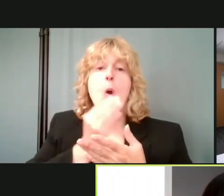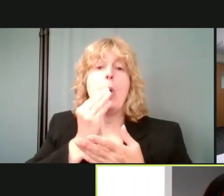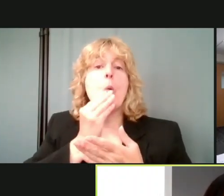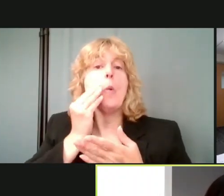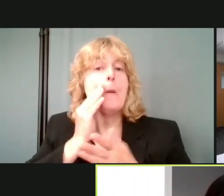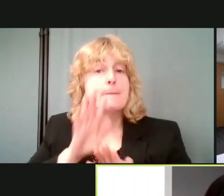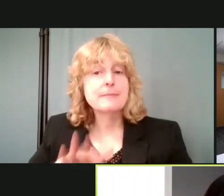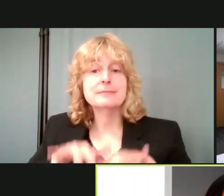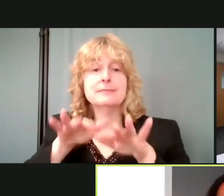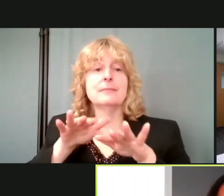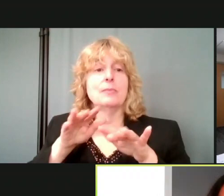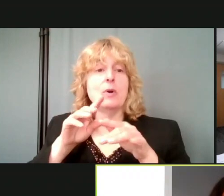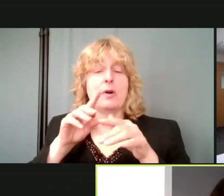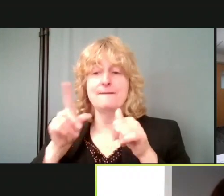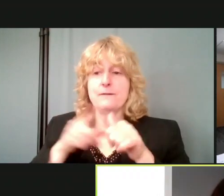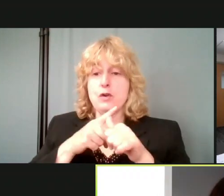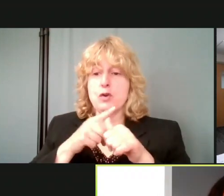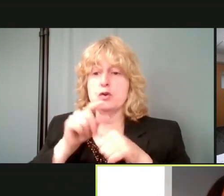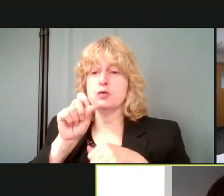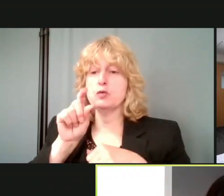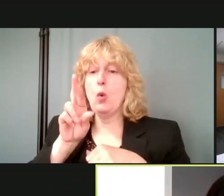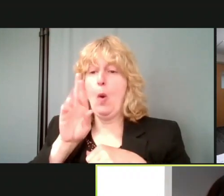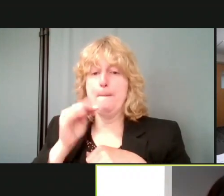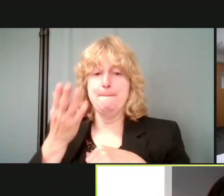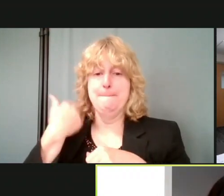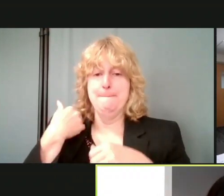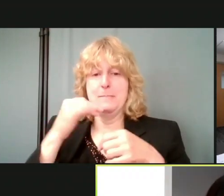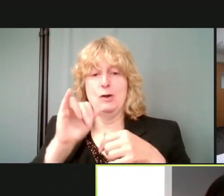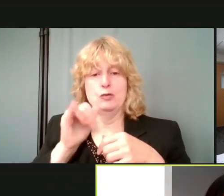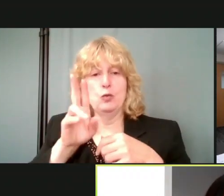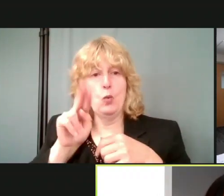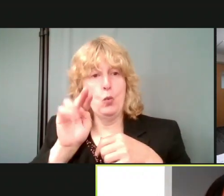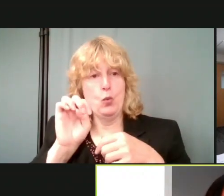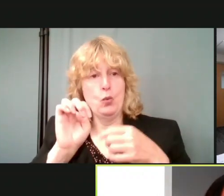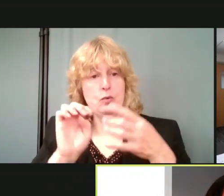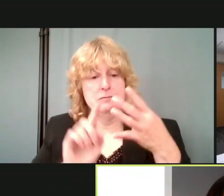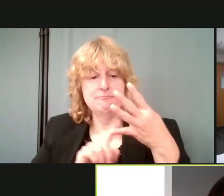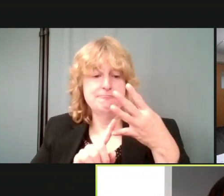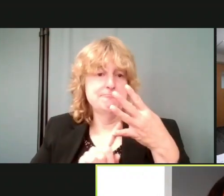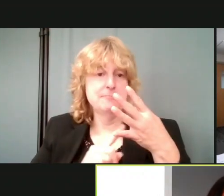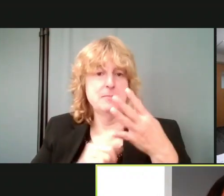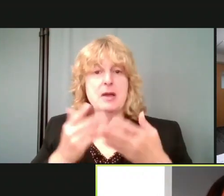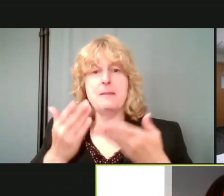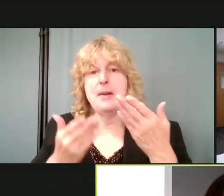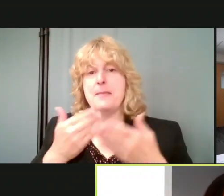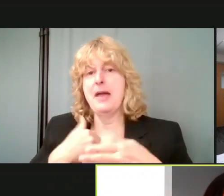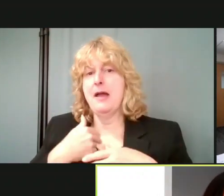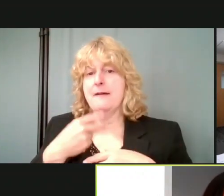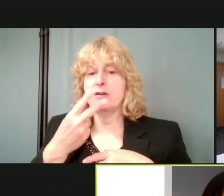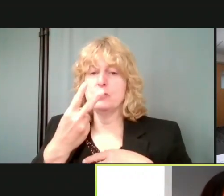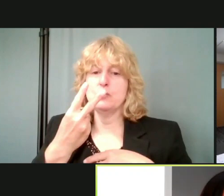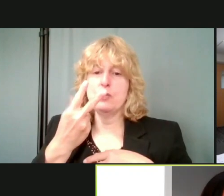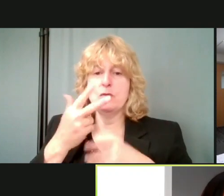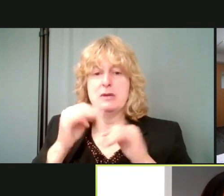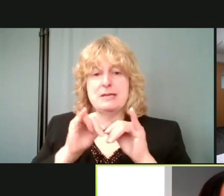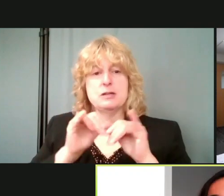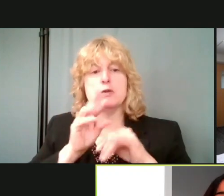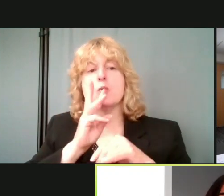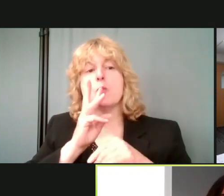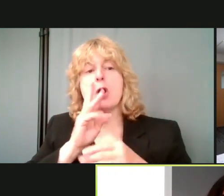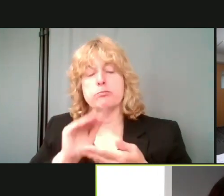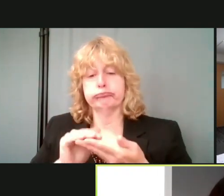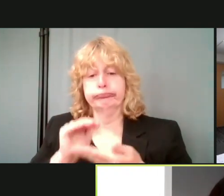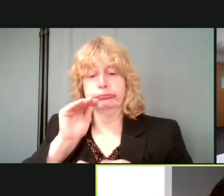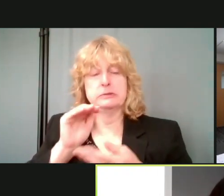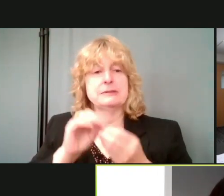initial bad storm around the end of June. Um, we probably had roughly maybe two to three inches of water in our basement.